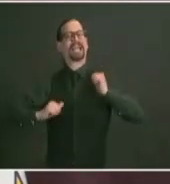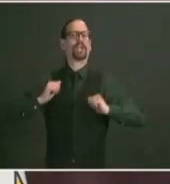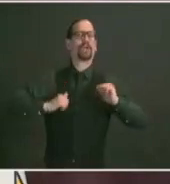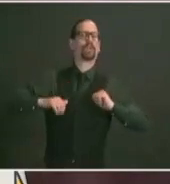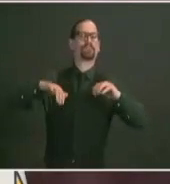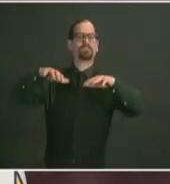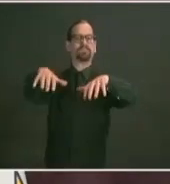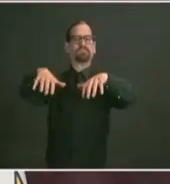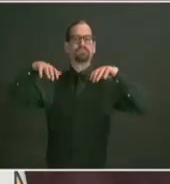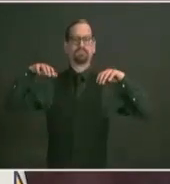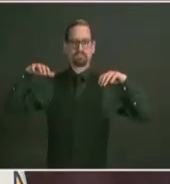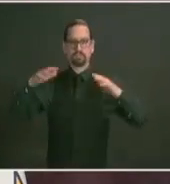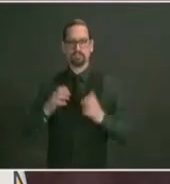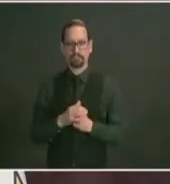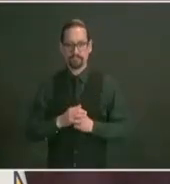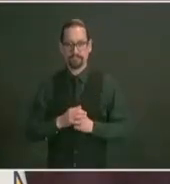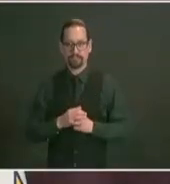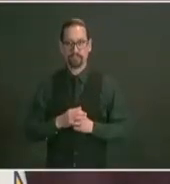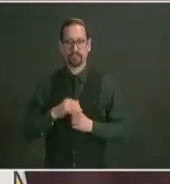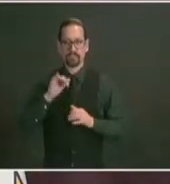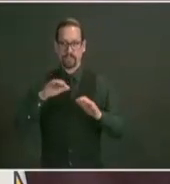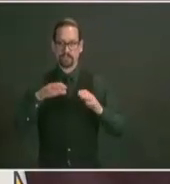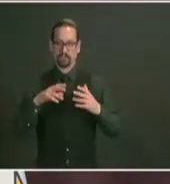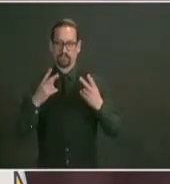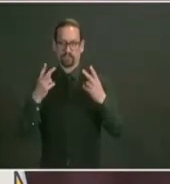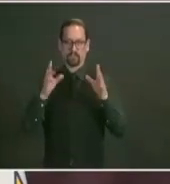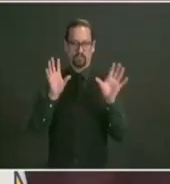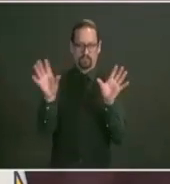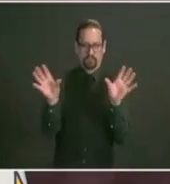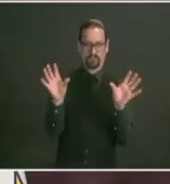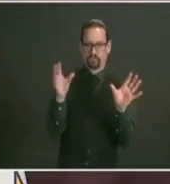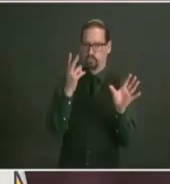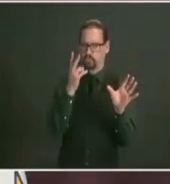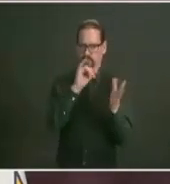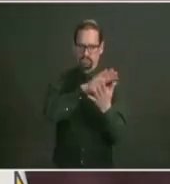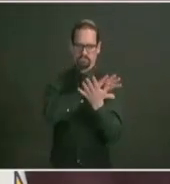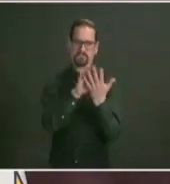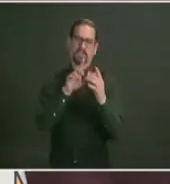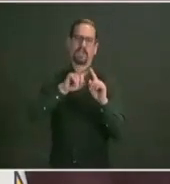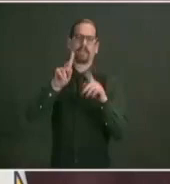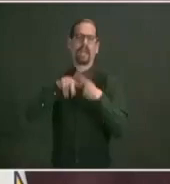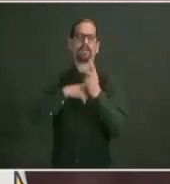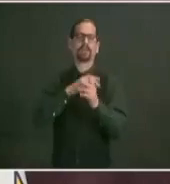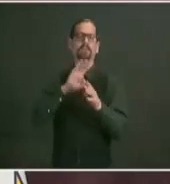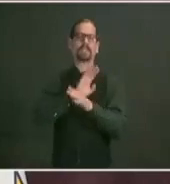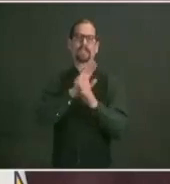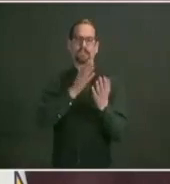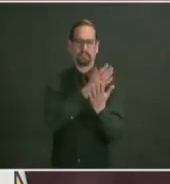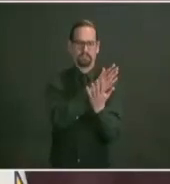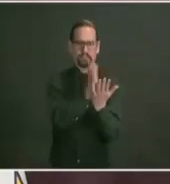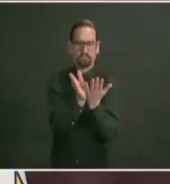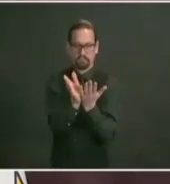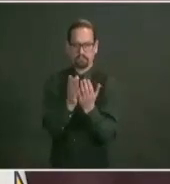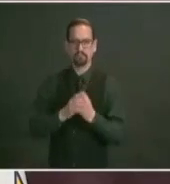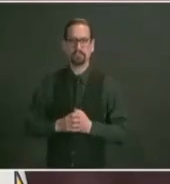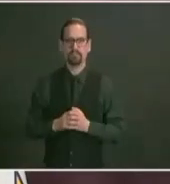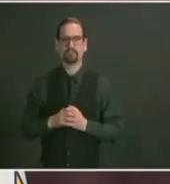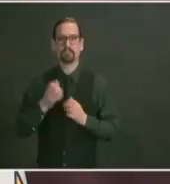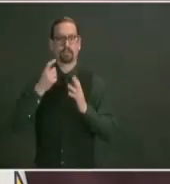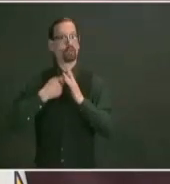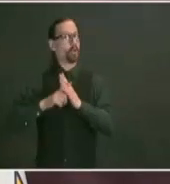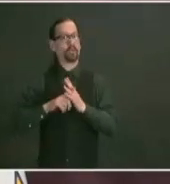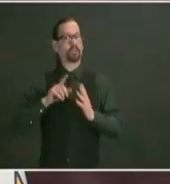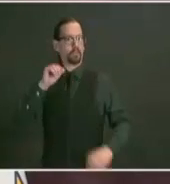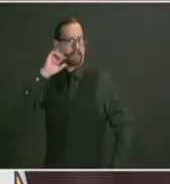tomorrow and we're very pleased that businesses will be able to expand their capacity and do more business it's enormously important